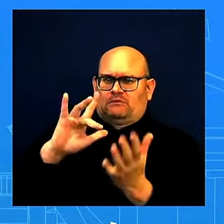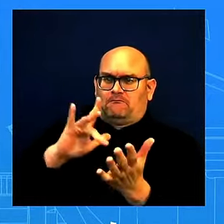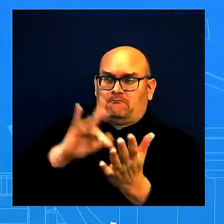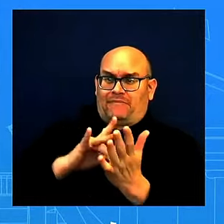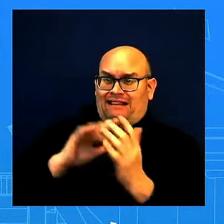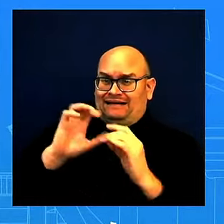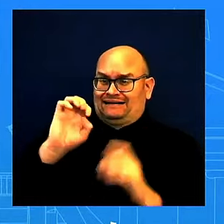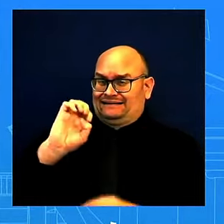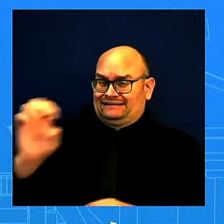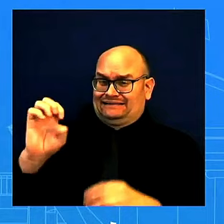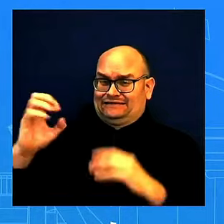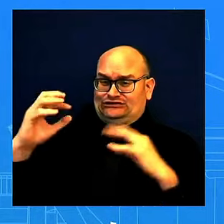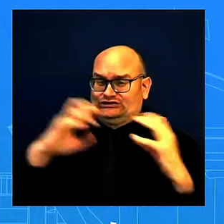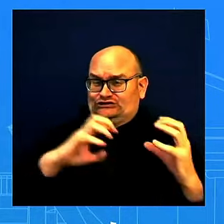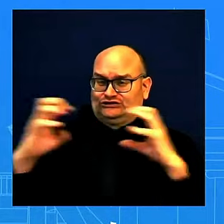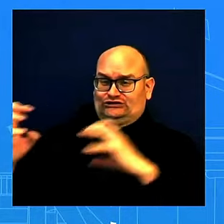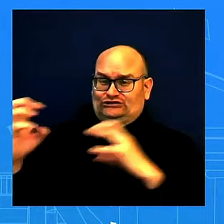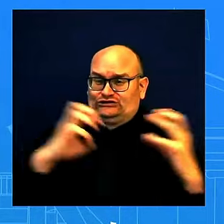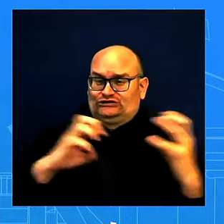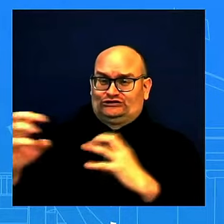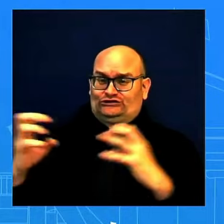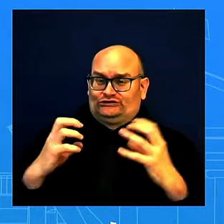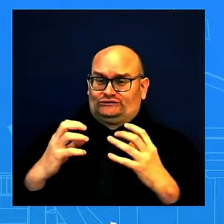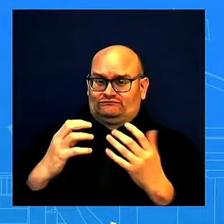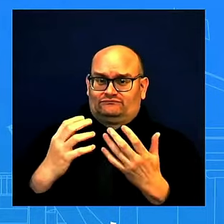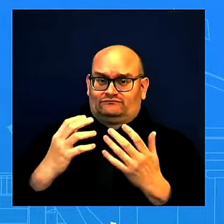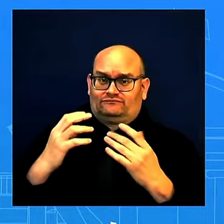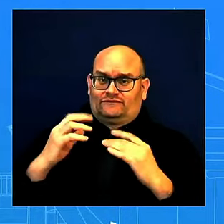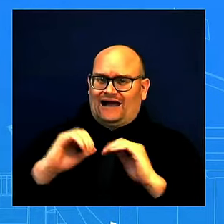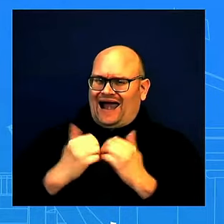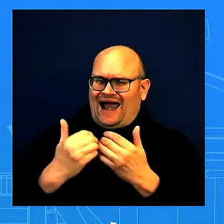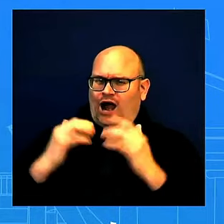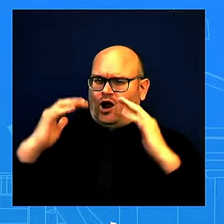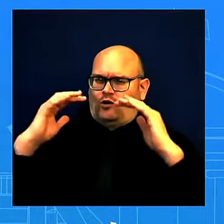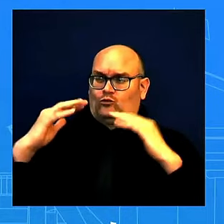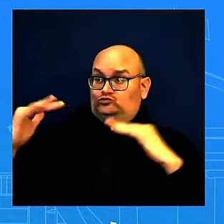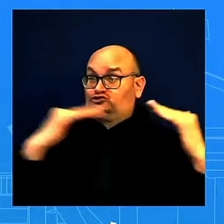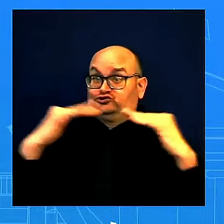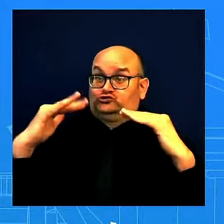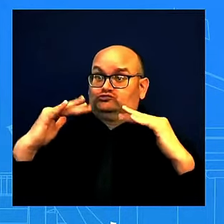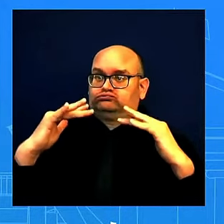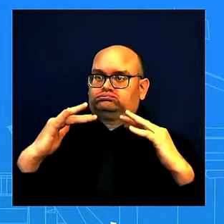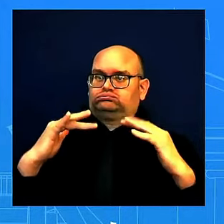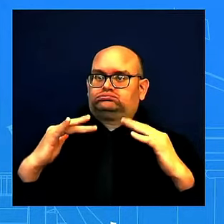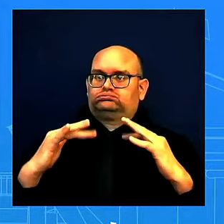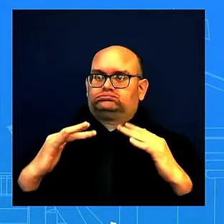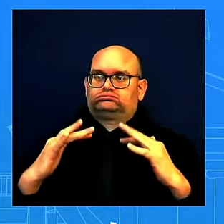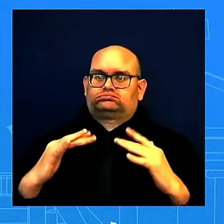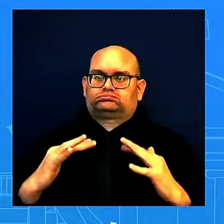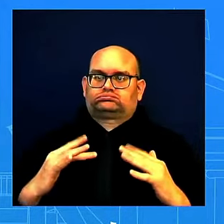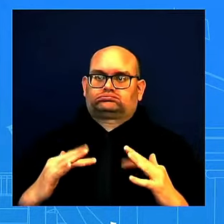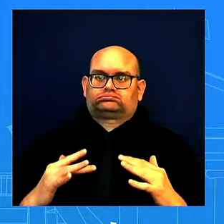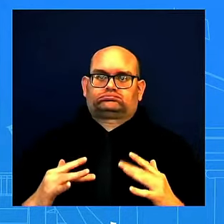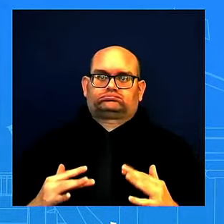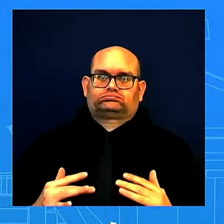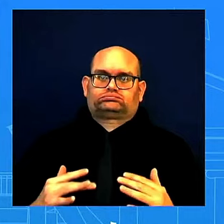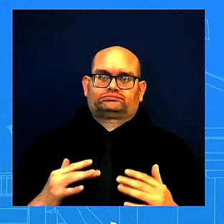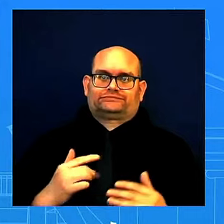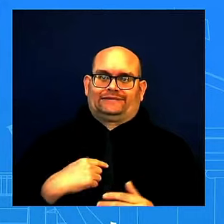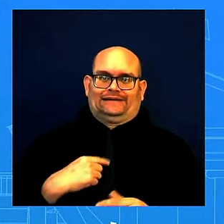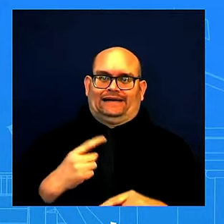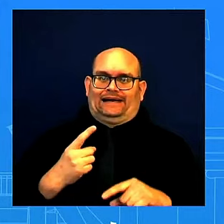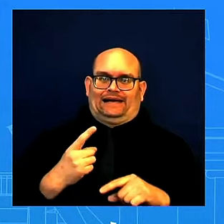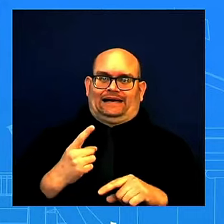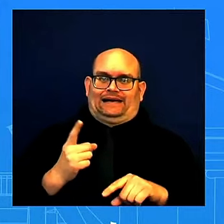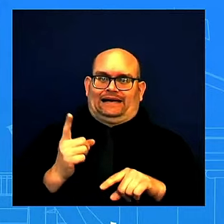retaliate against Israel? Look, I'm not going to speak for what Iran will or will not do. It is up for them. That is their